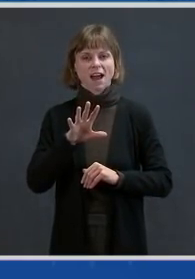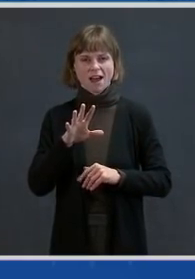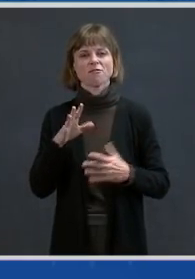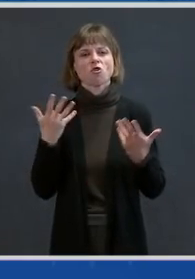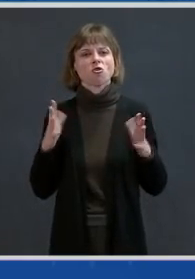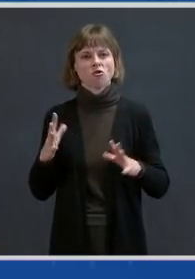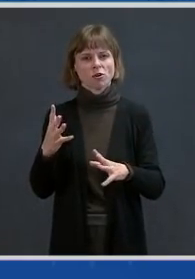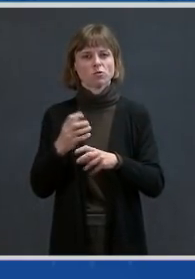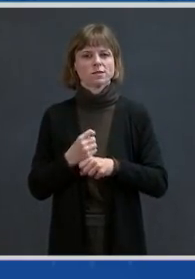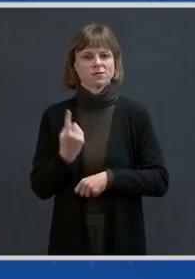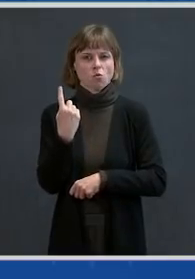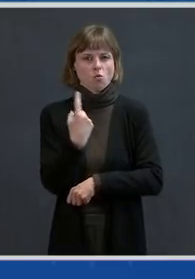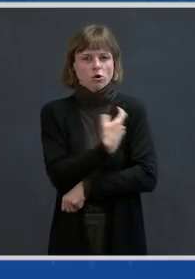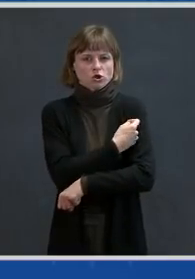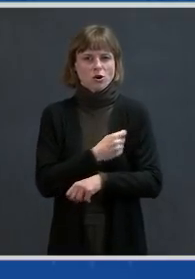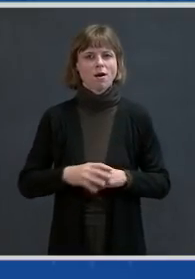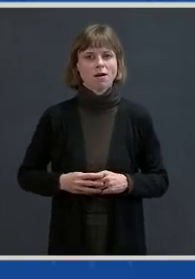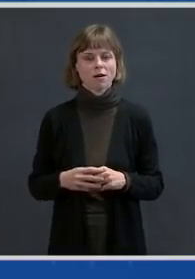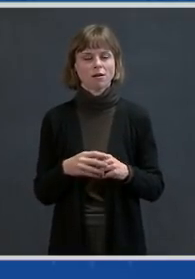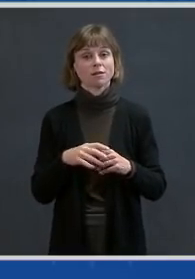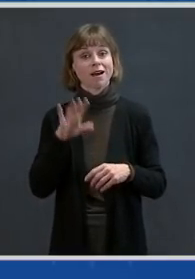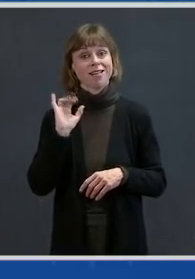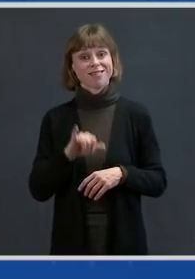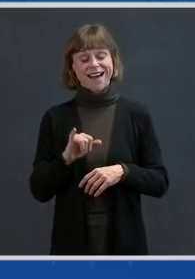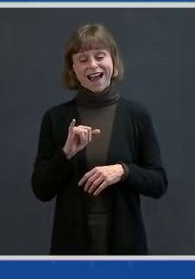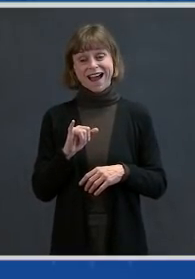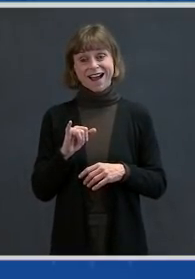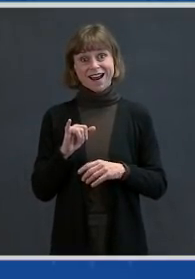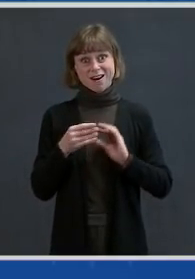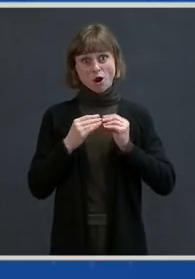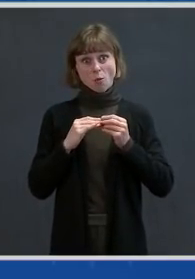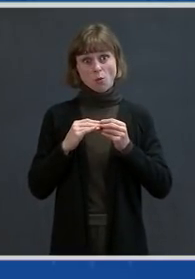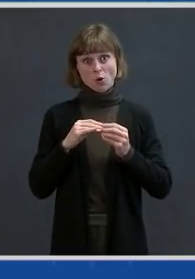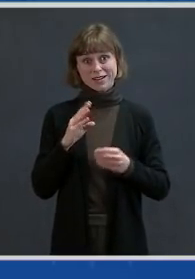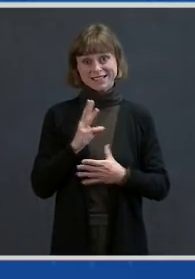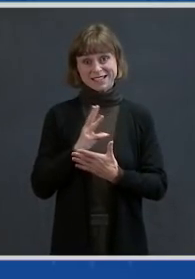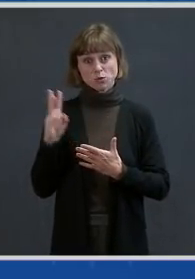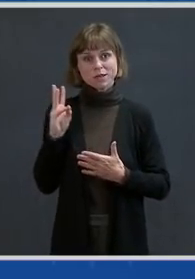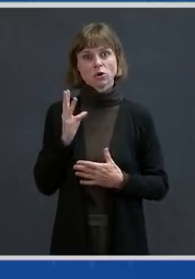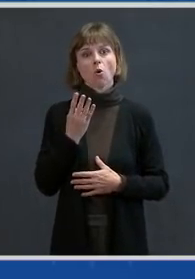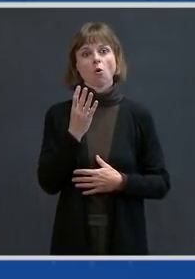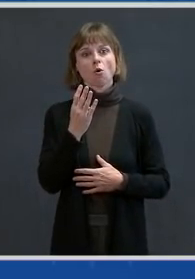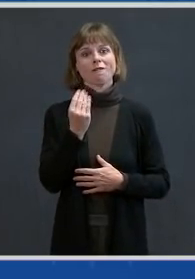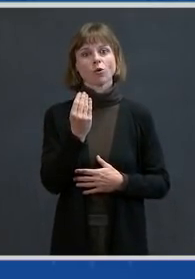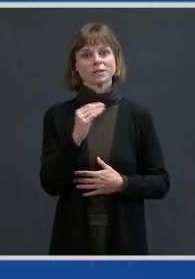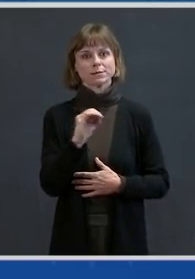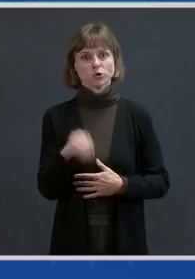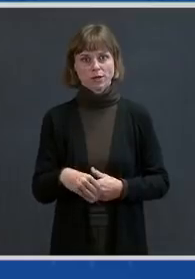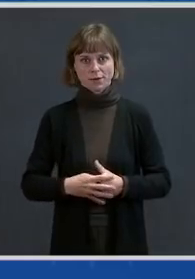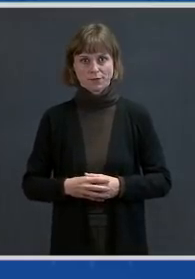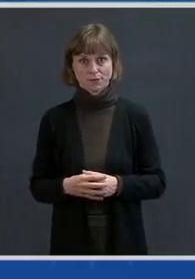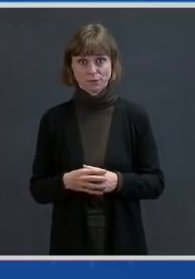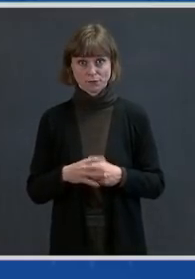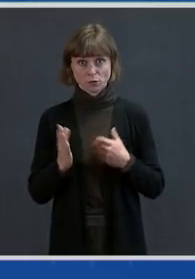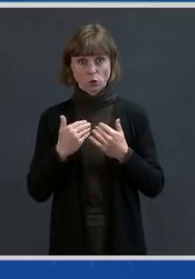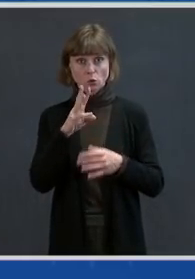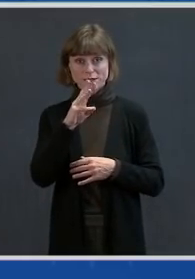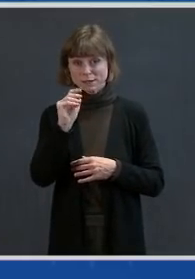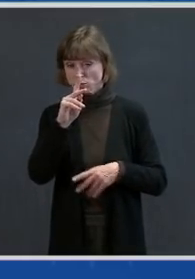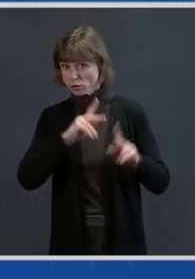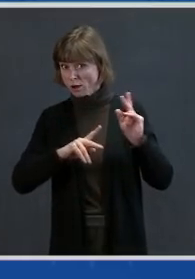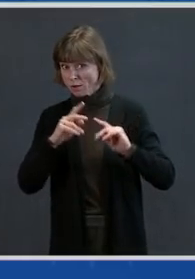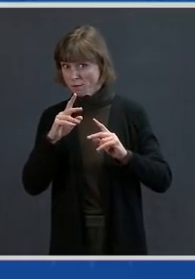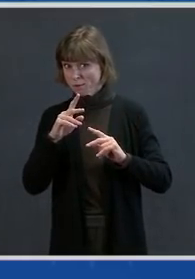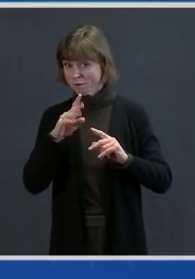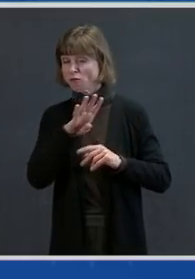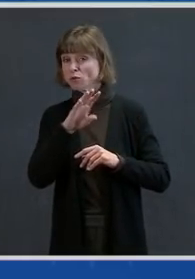shot. That was 14 percent six weeks ago. Close to 50 percent of people over 65 have at